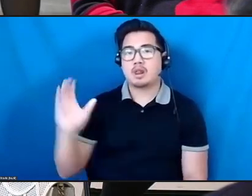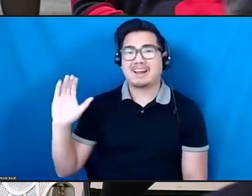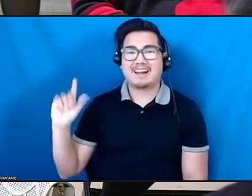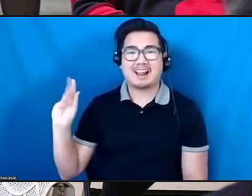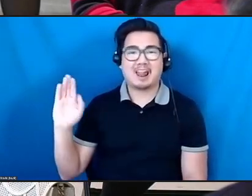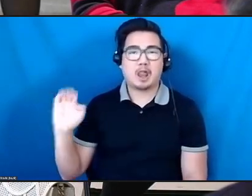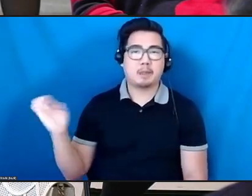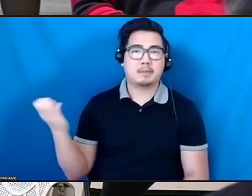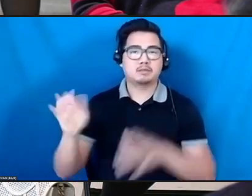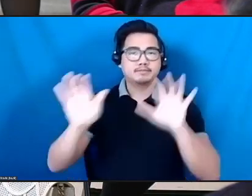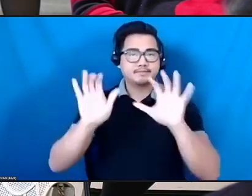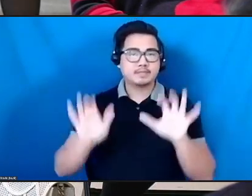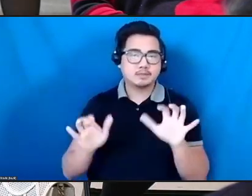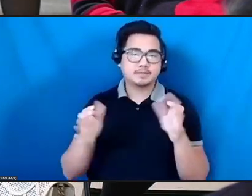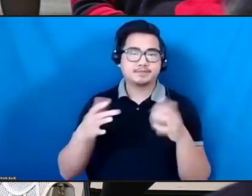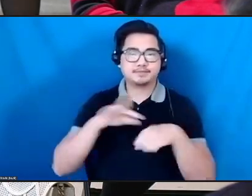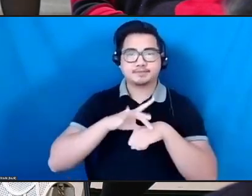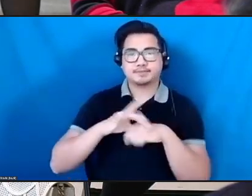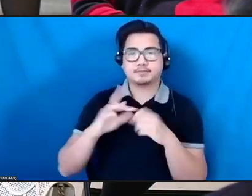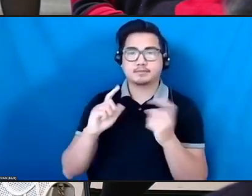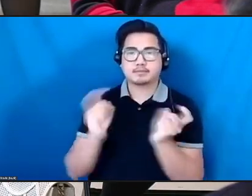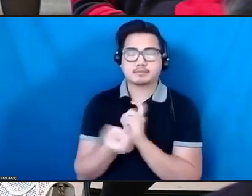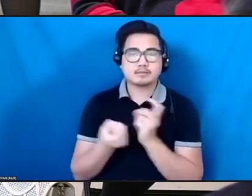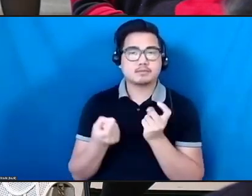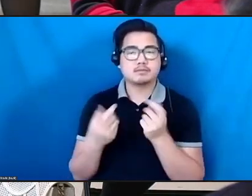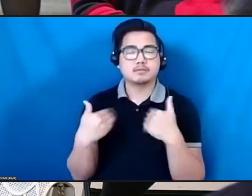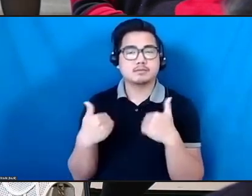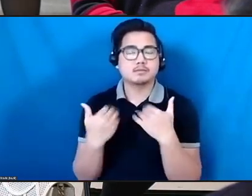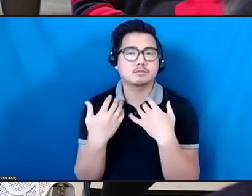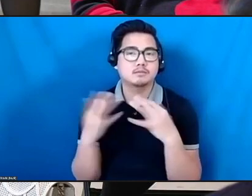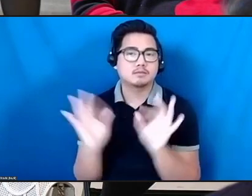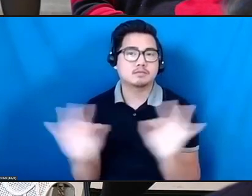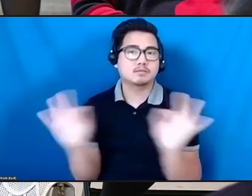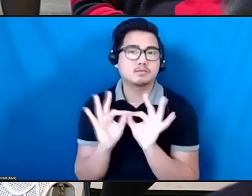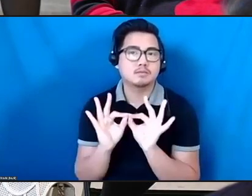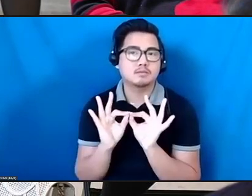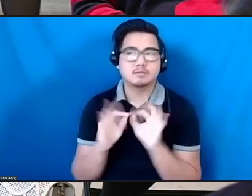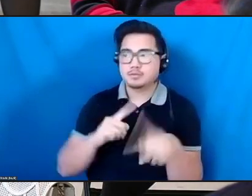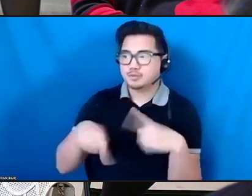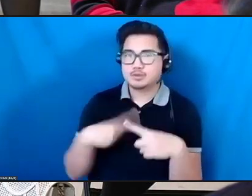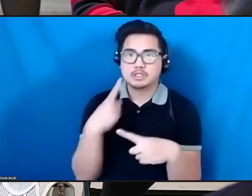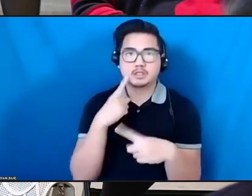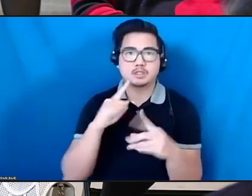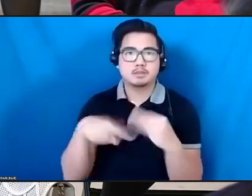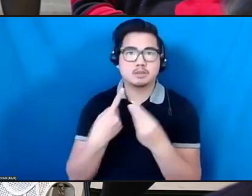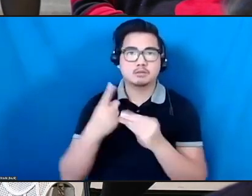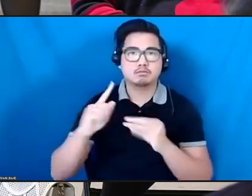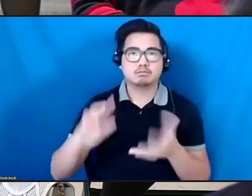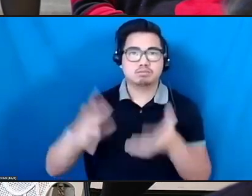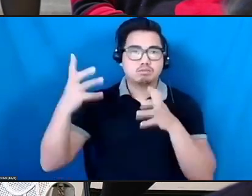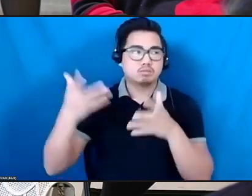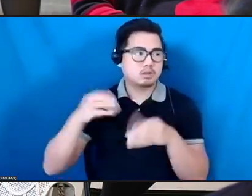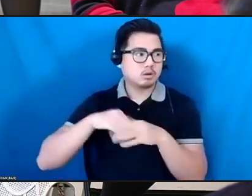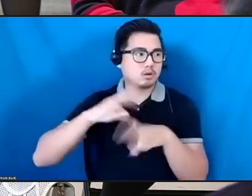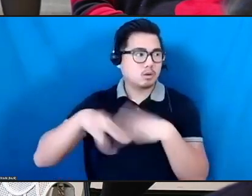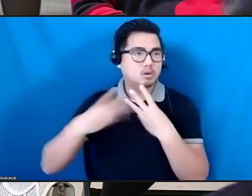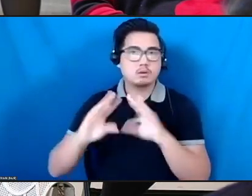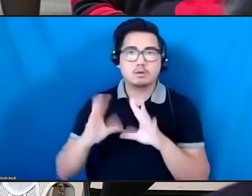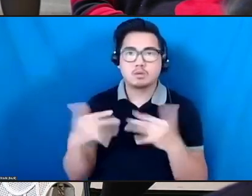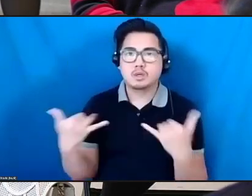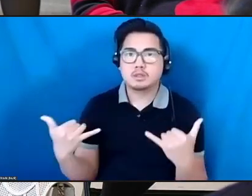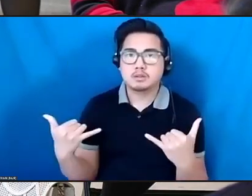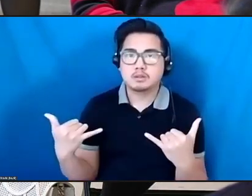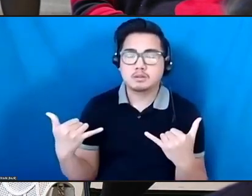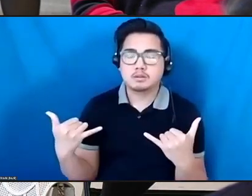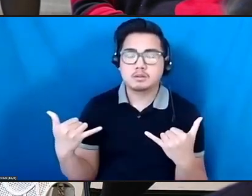equity and when we think about the crises and the opportunities in our world right now, the, so